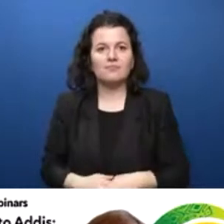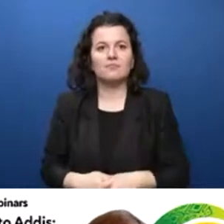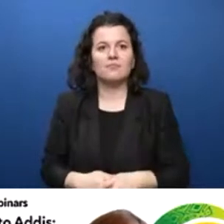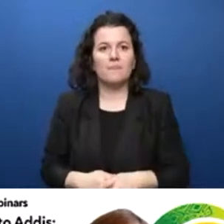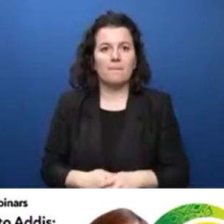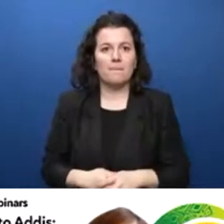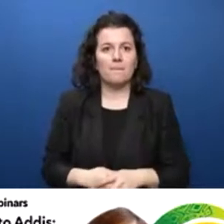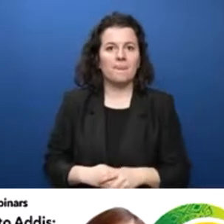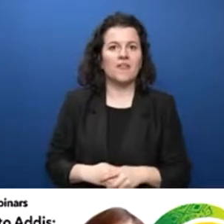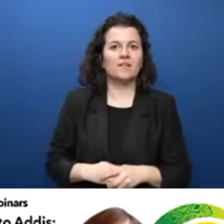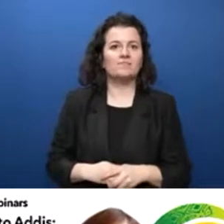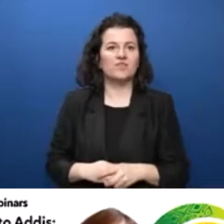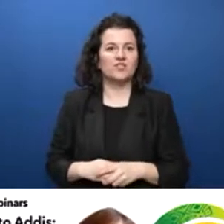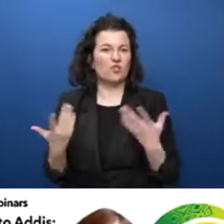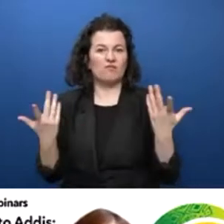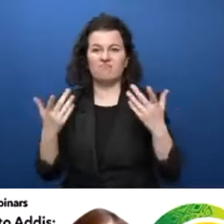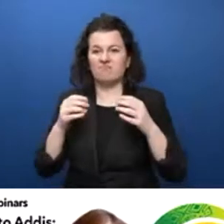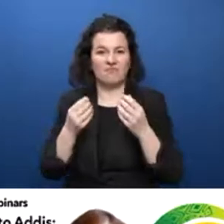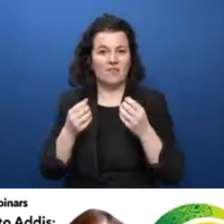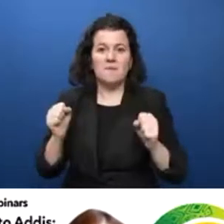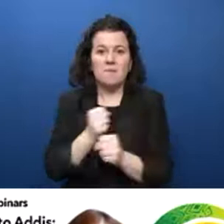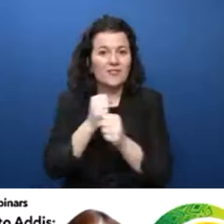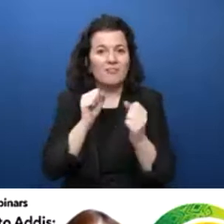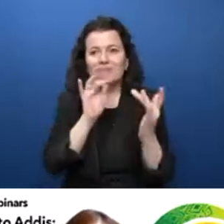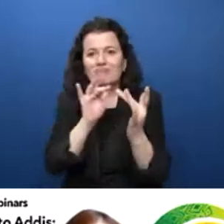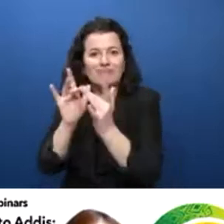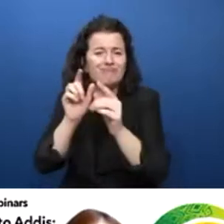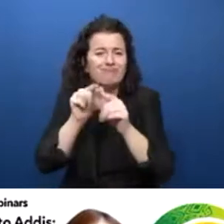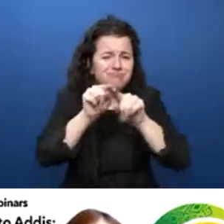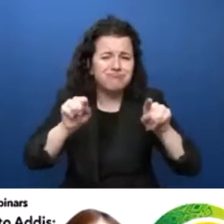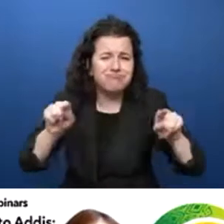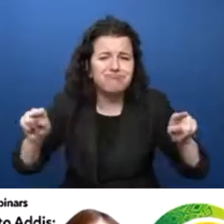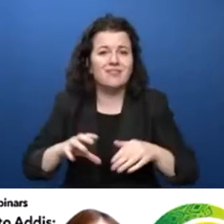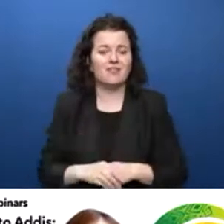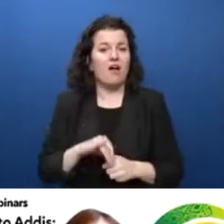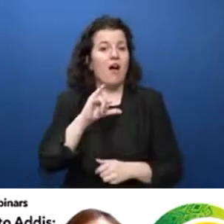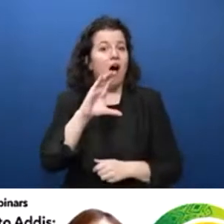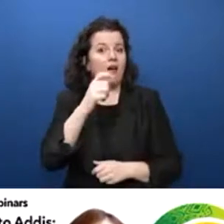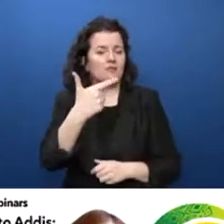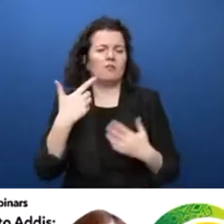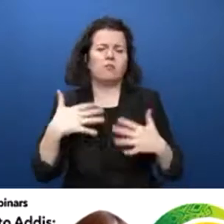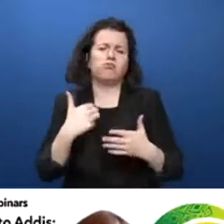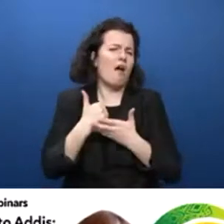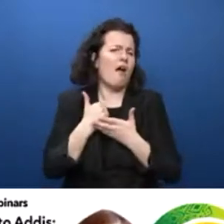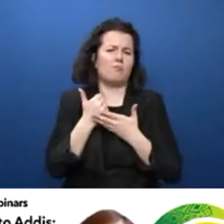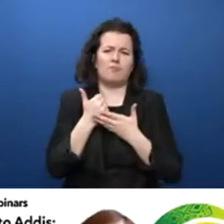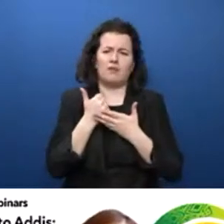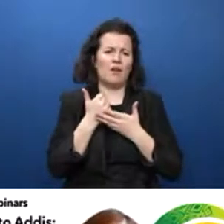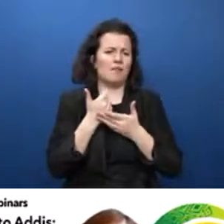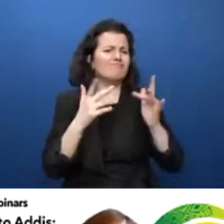communities. Thinking about the value ICTs have to help us engage with larger communities leads me to education.